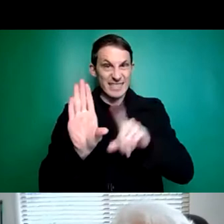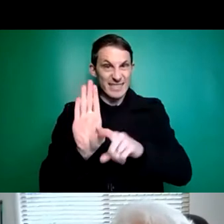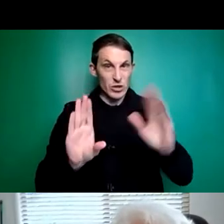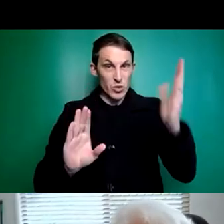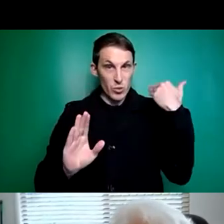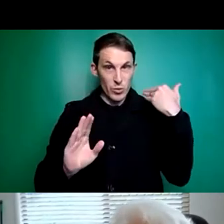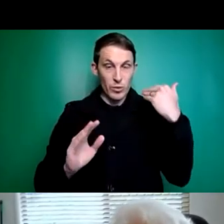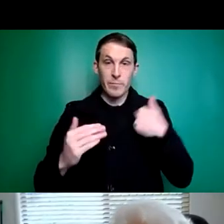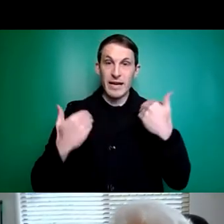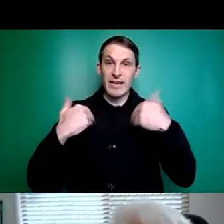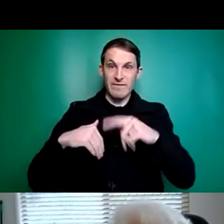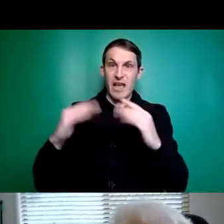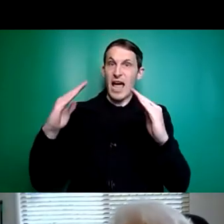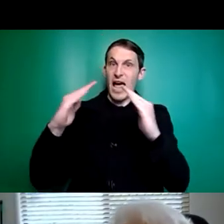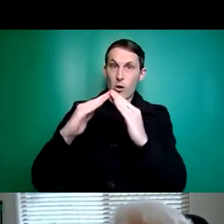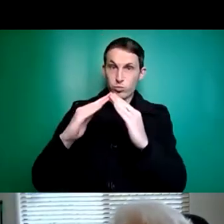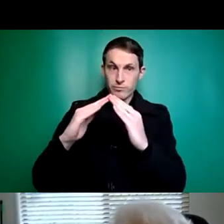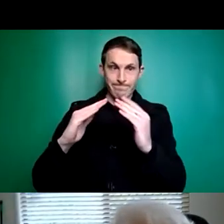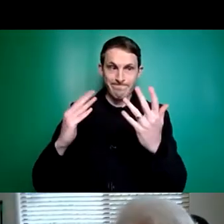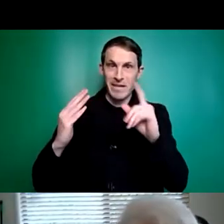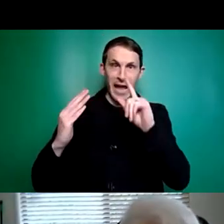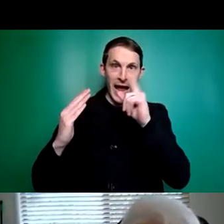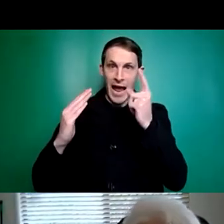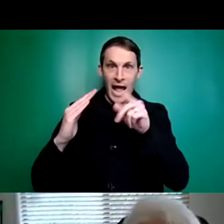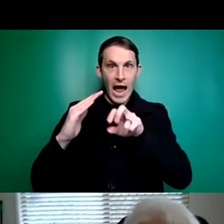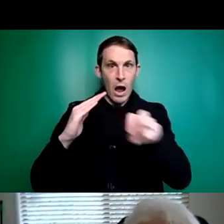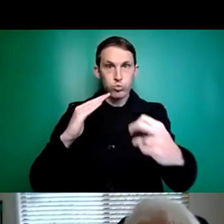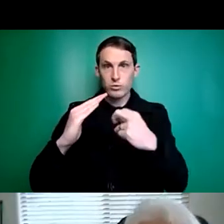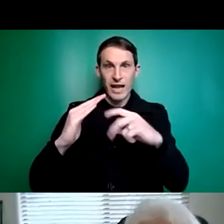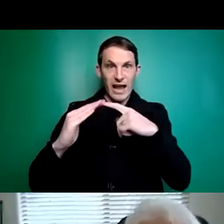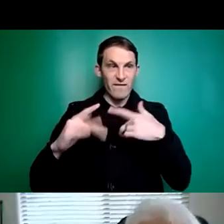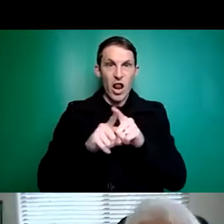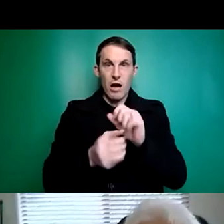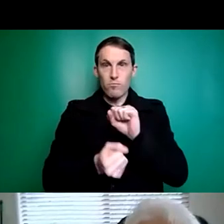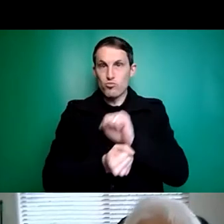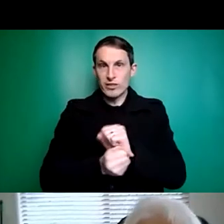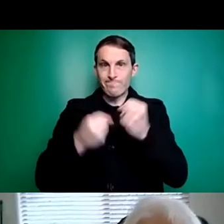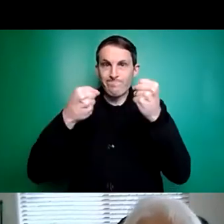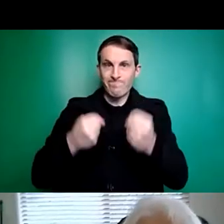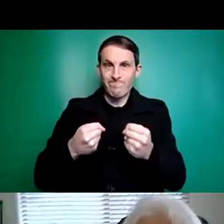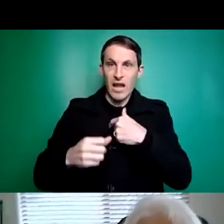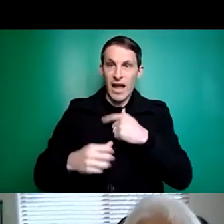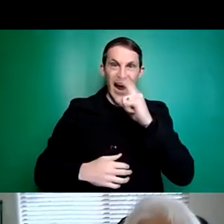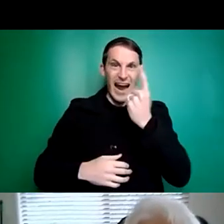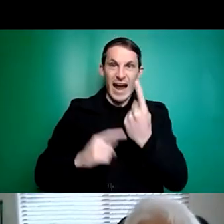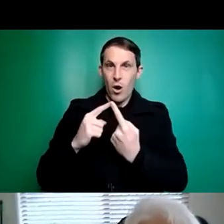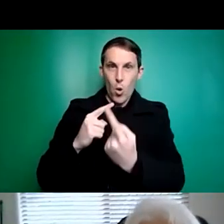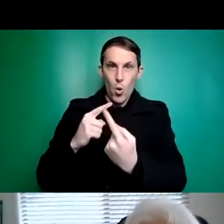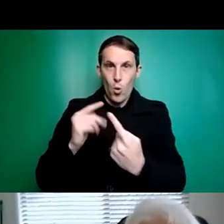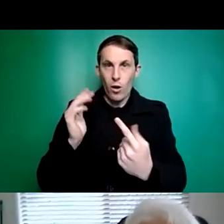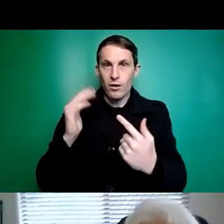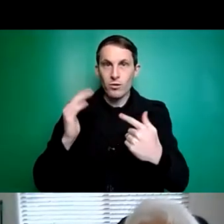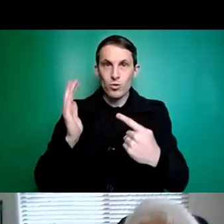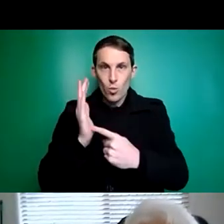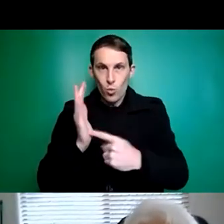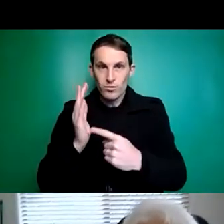inaccessible house. I was a prisoner of that house. I struggled to go to the bathroom. I struggled to do any of those